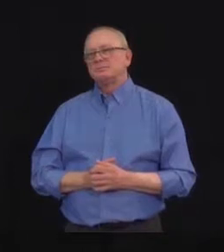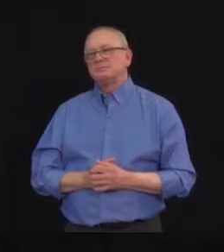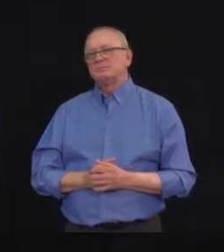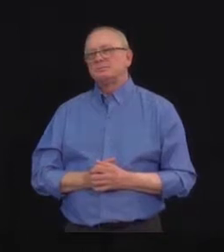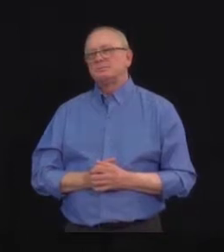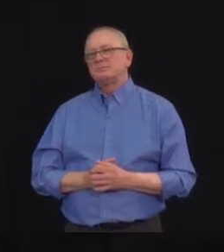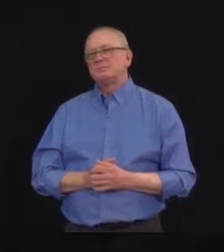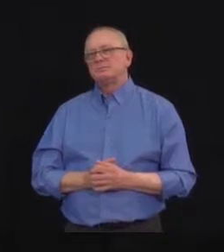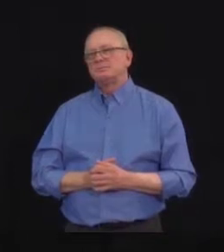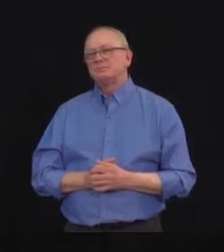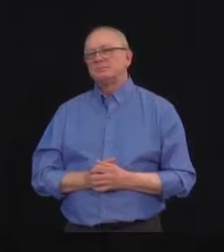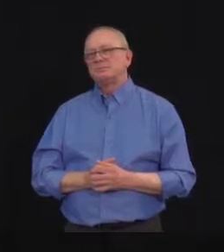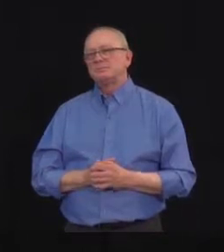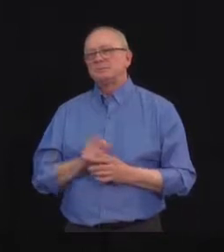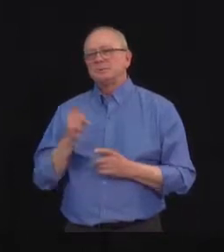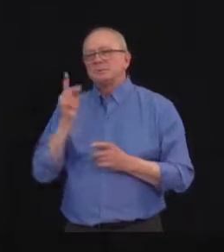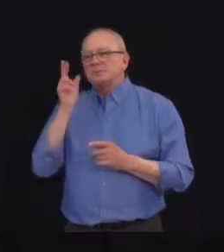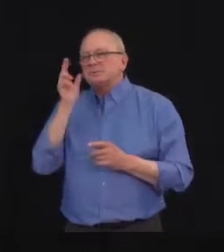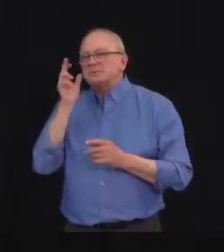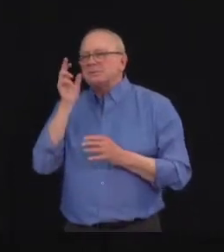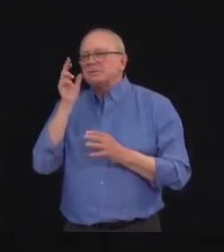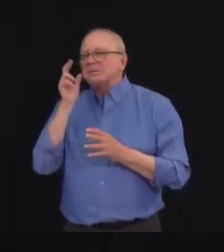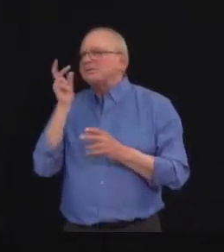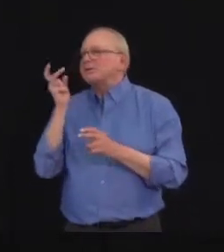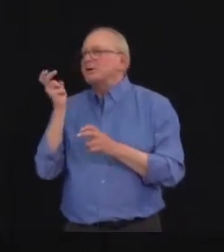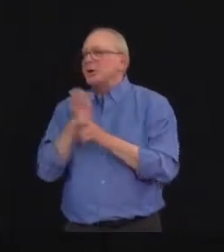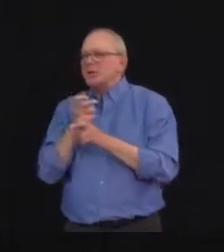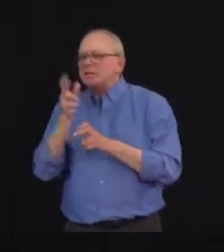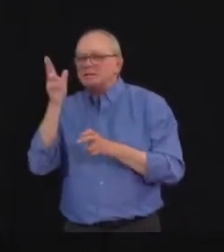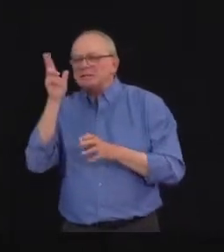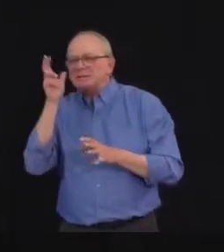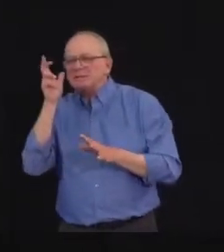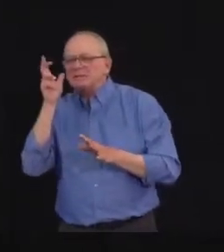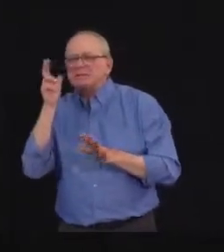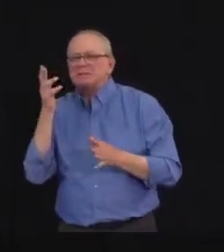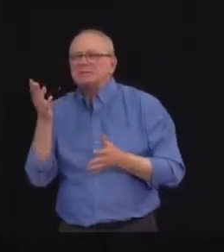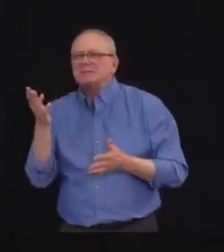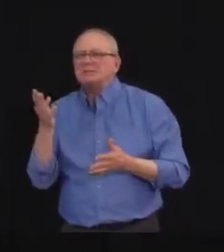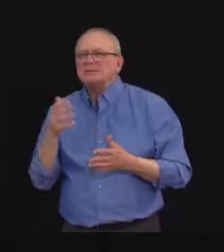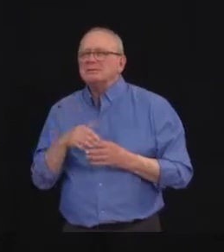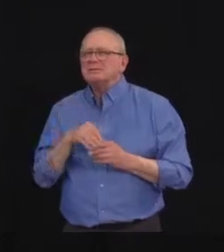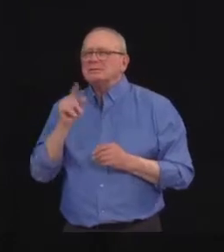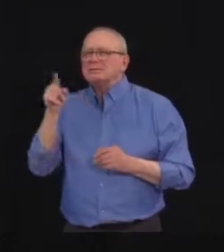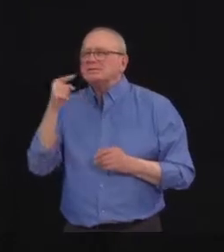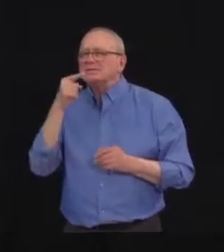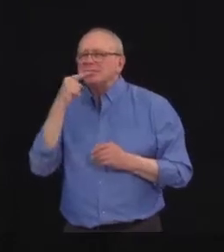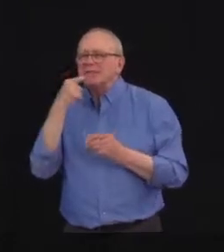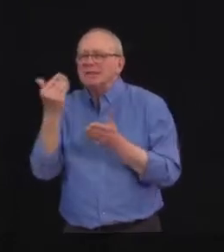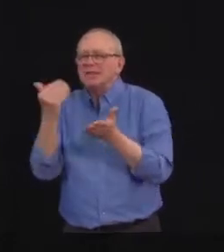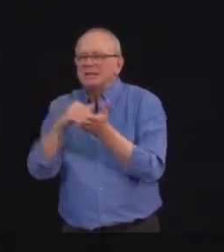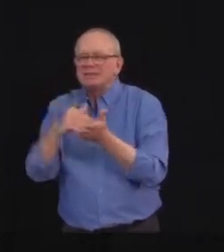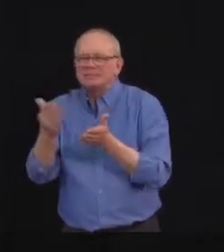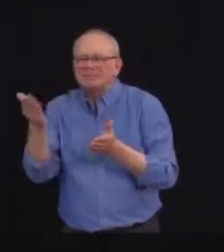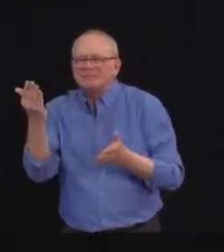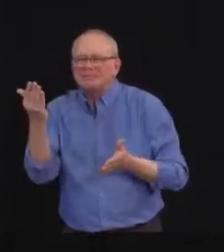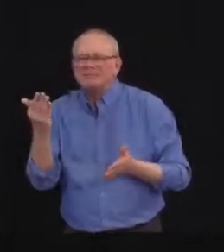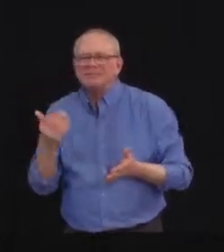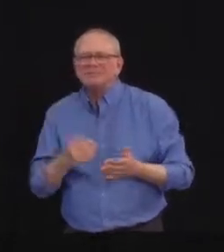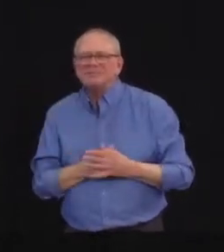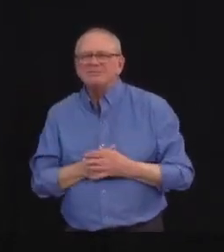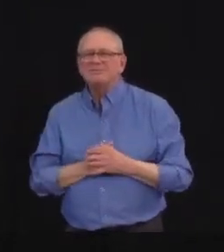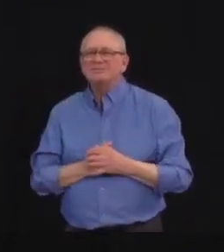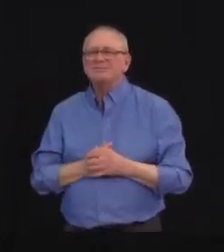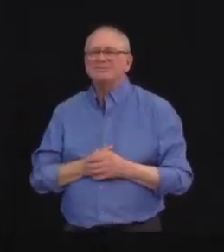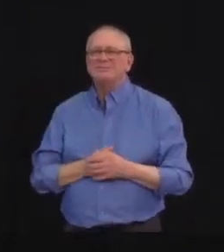disclosed to the public, particularly when it comes to heritage? Should what have been disclosed? Should